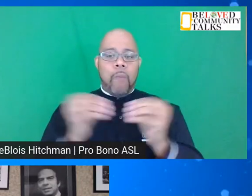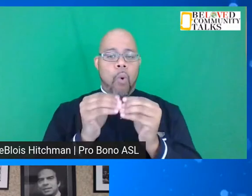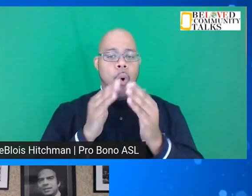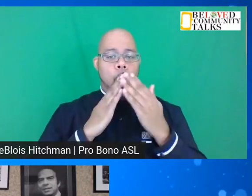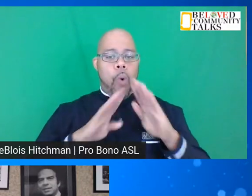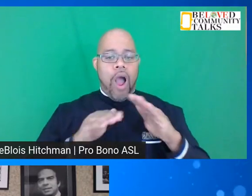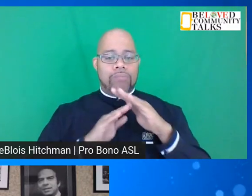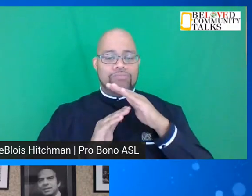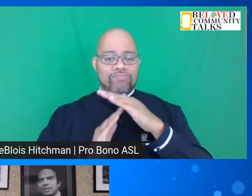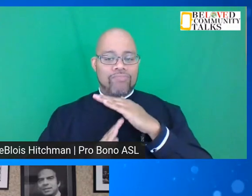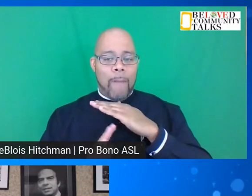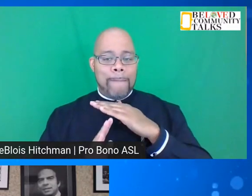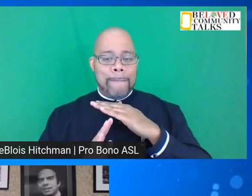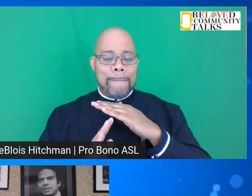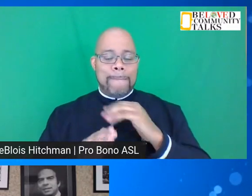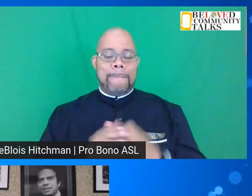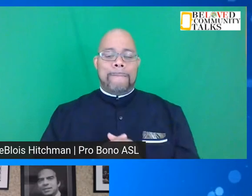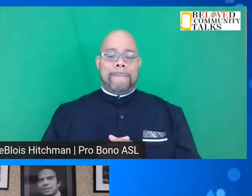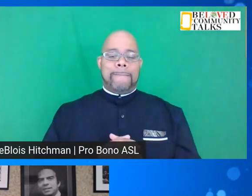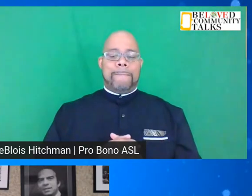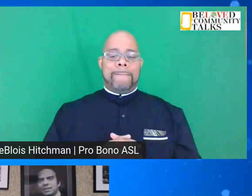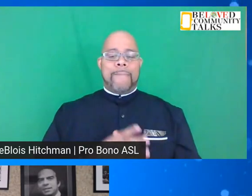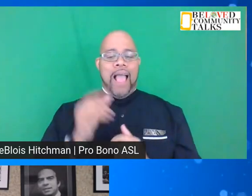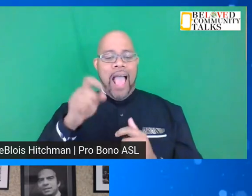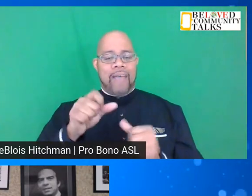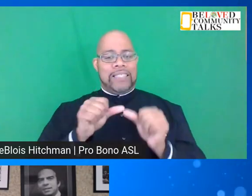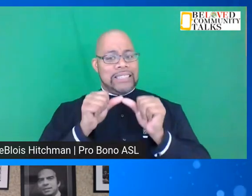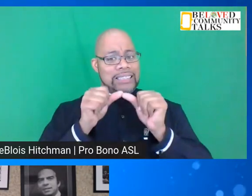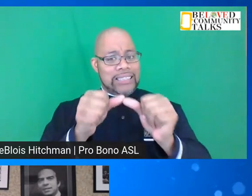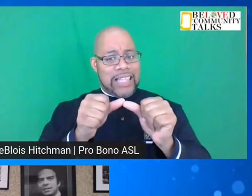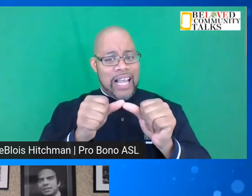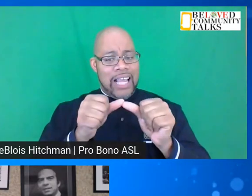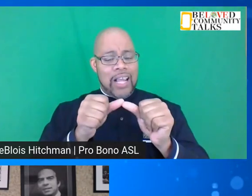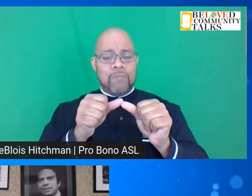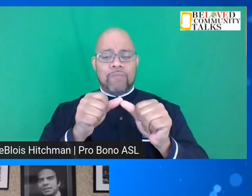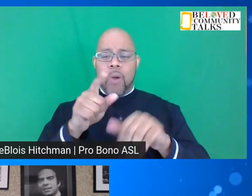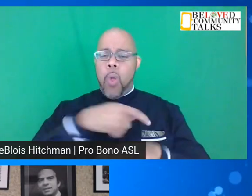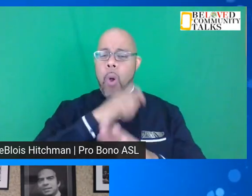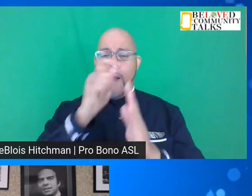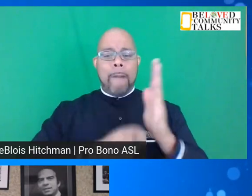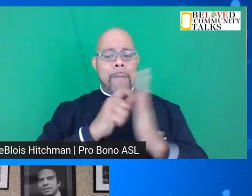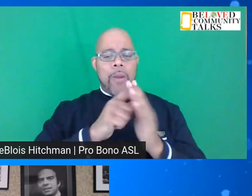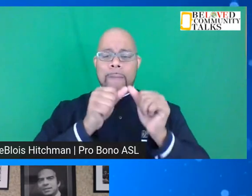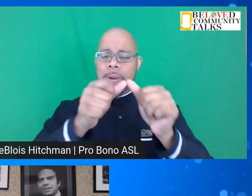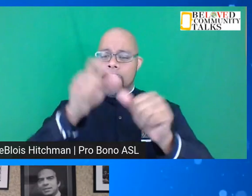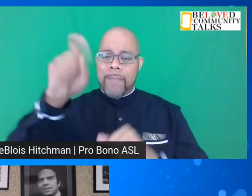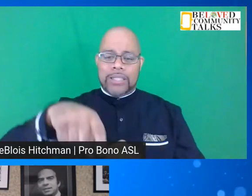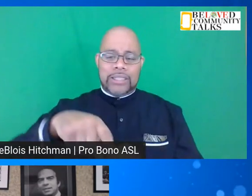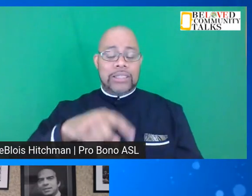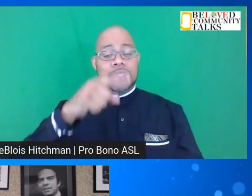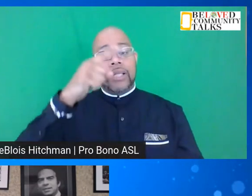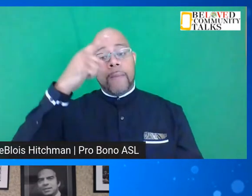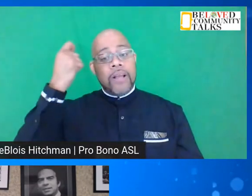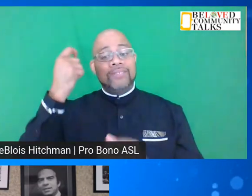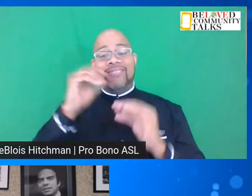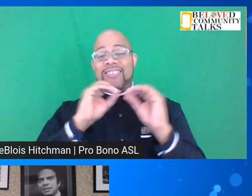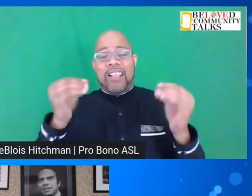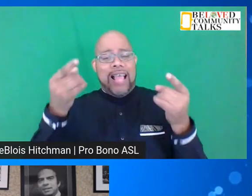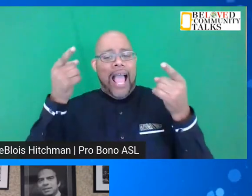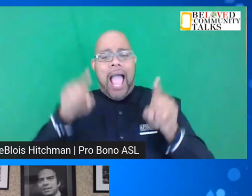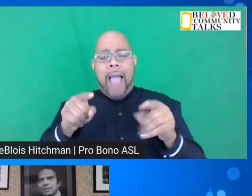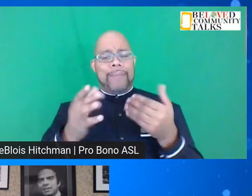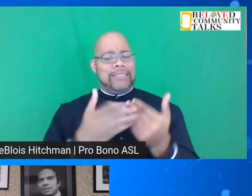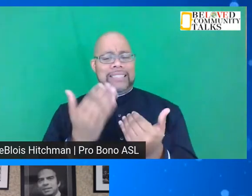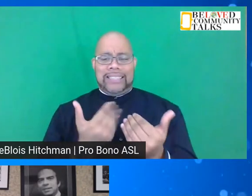and it has to be sustained over long periods of time because nothing happens